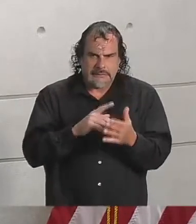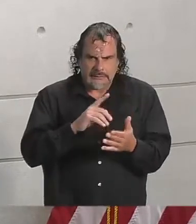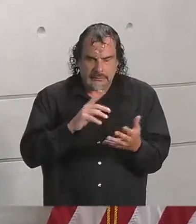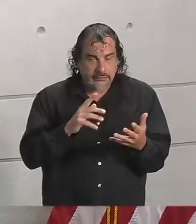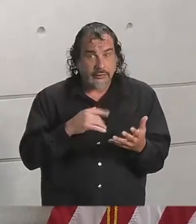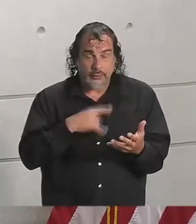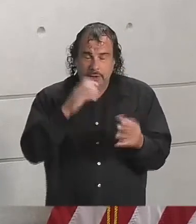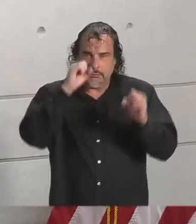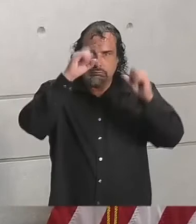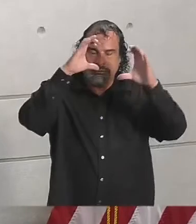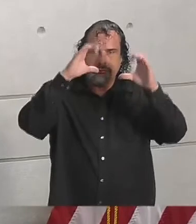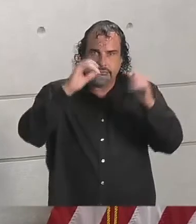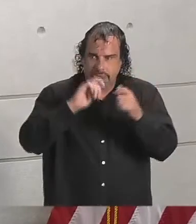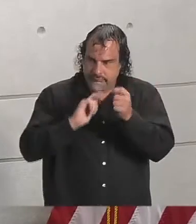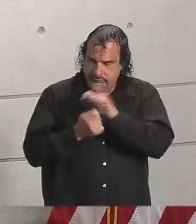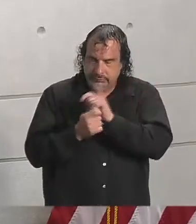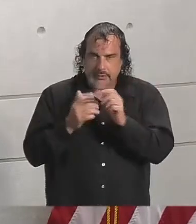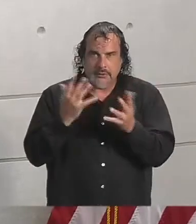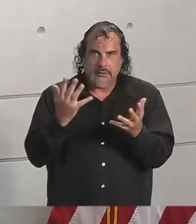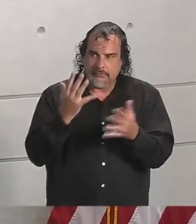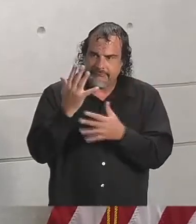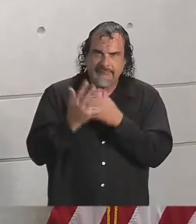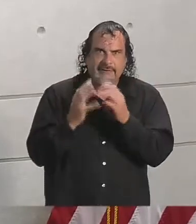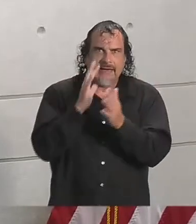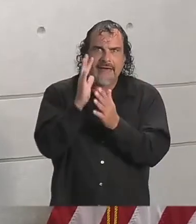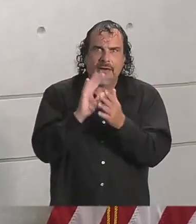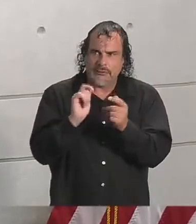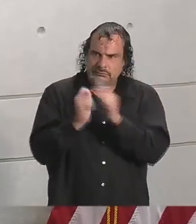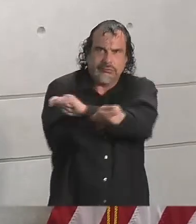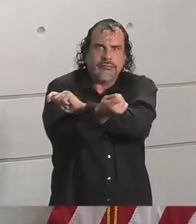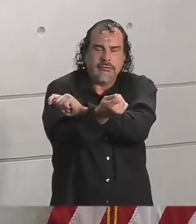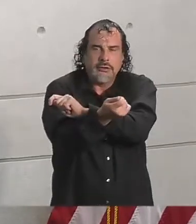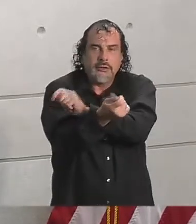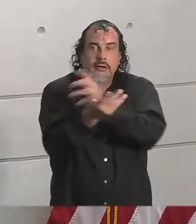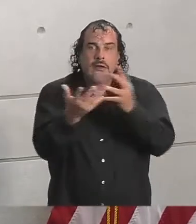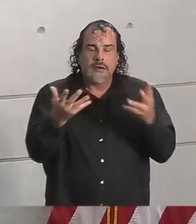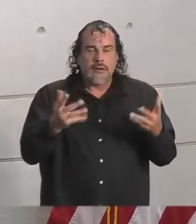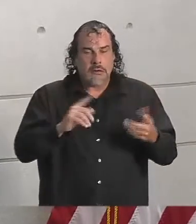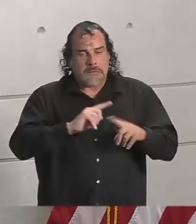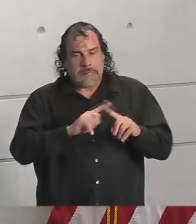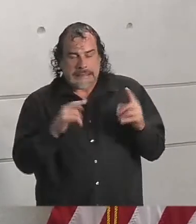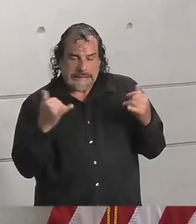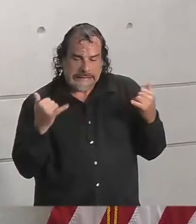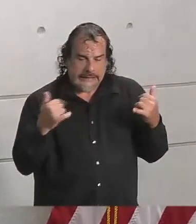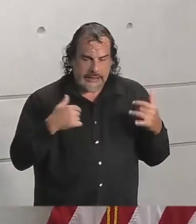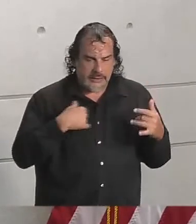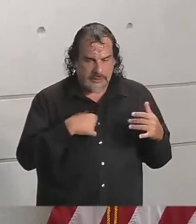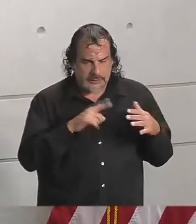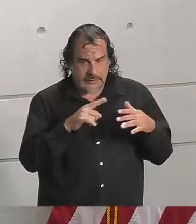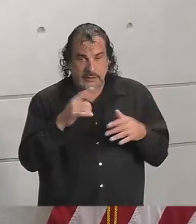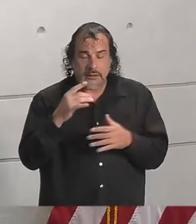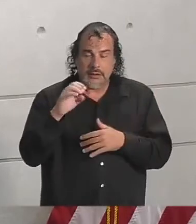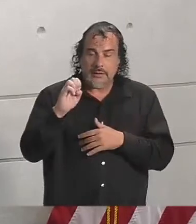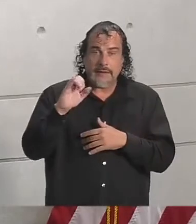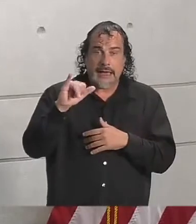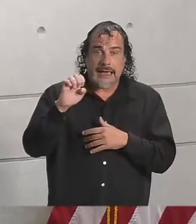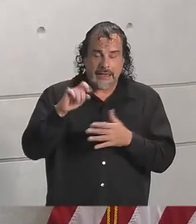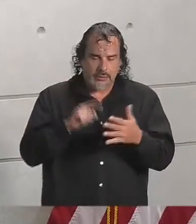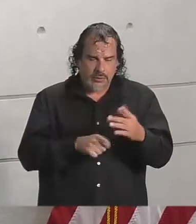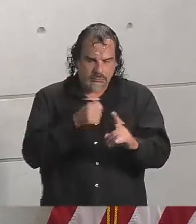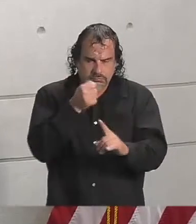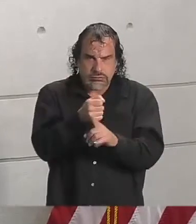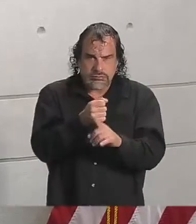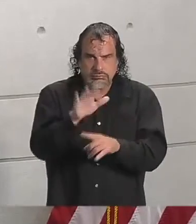did between 5 a.m. and 10 a.m. But now we're expecting the eye of the storm to enter around